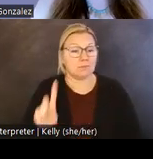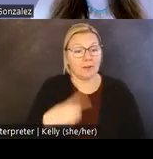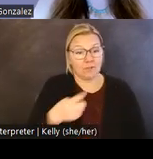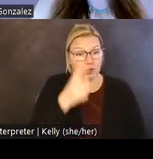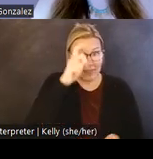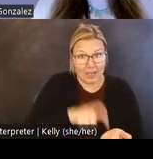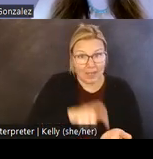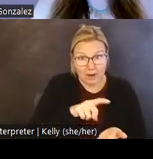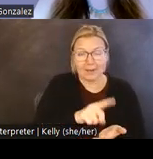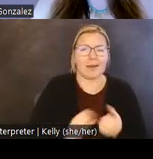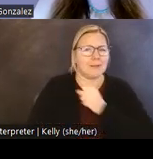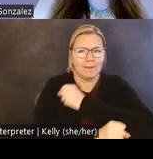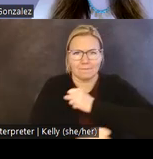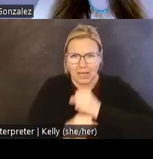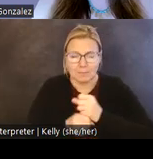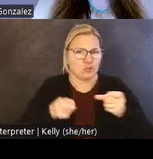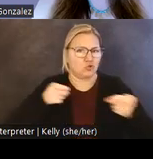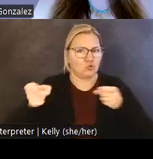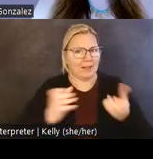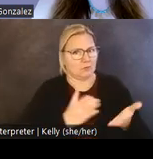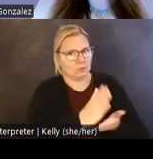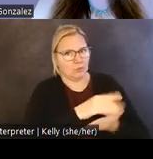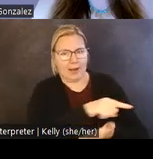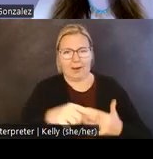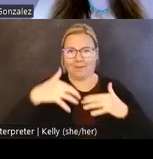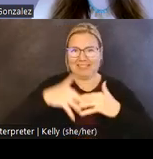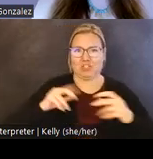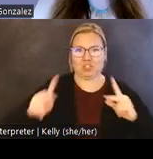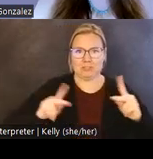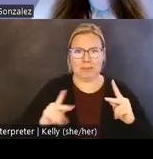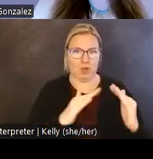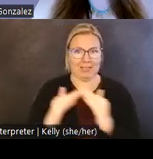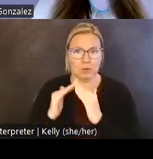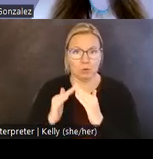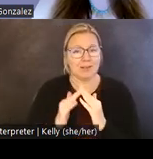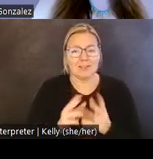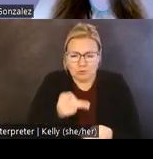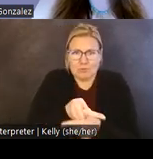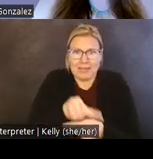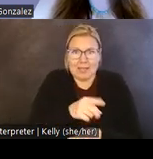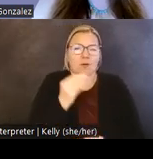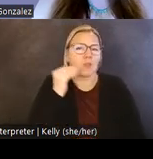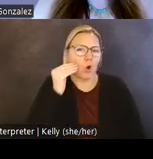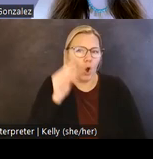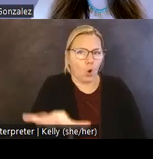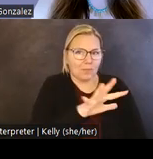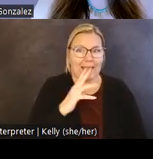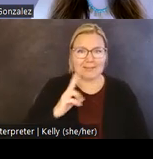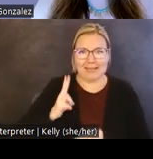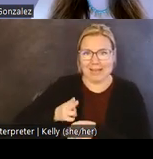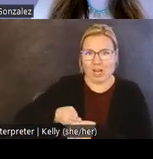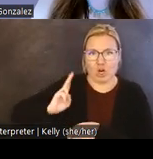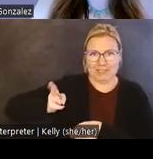they recognize the fundamental sovereign right of Indigenous nations and communities to care for their homelands and heritage. Second,